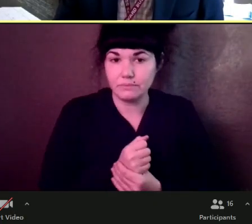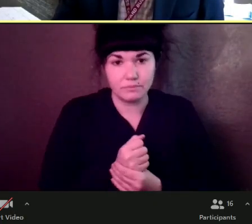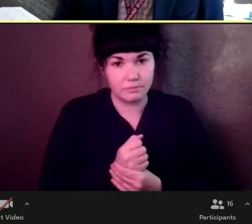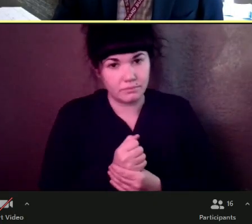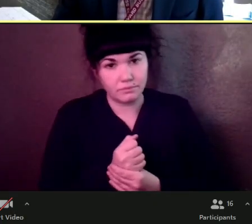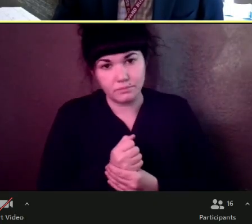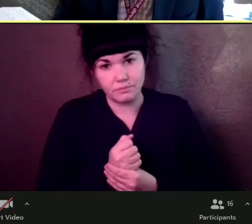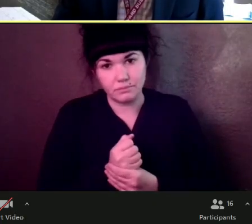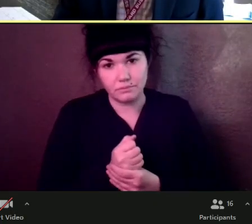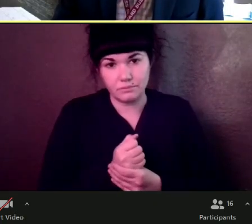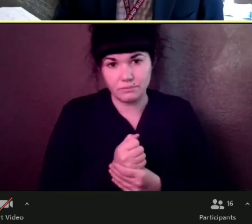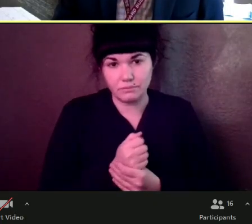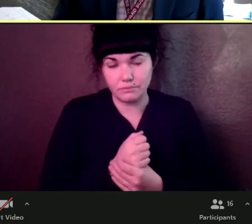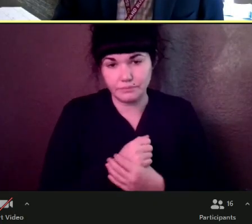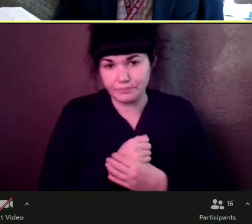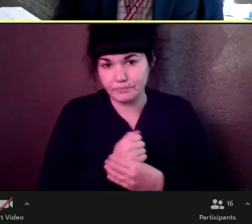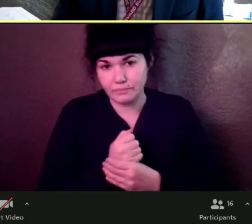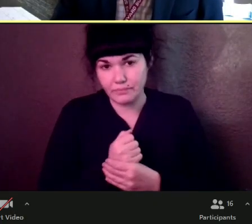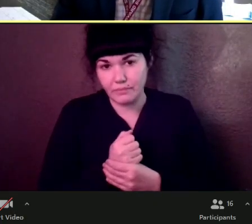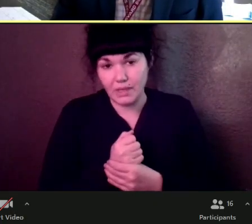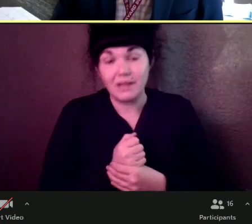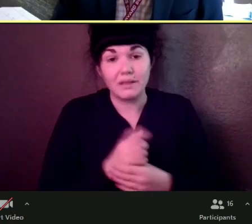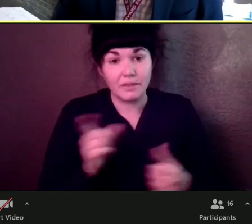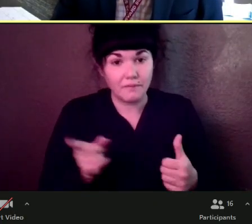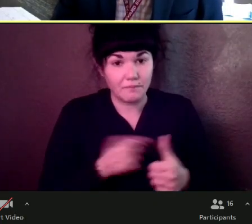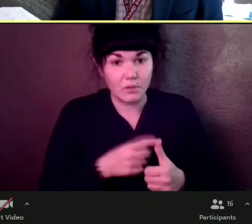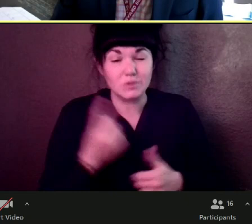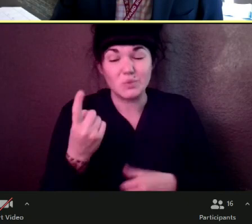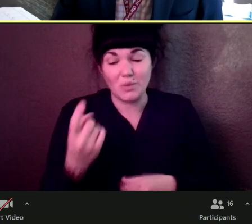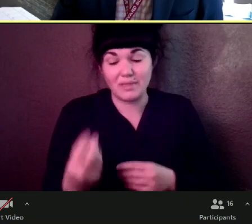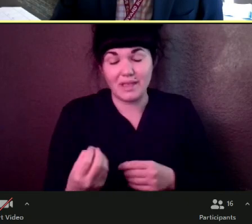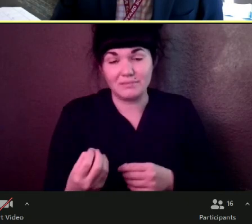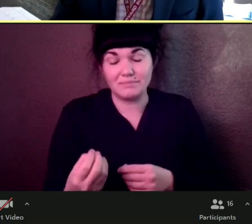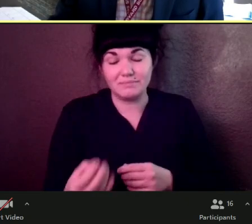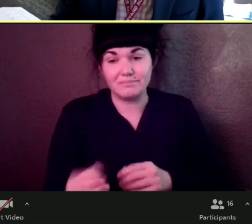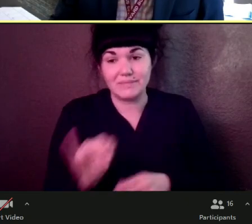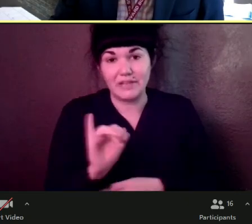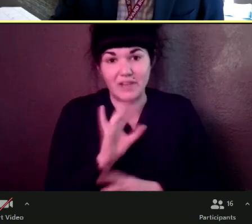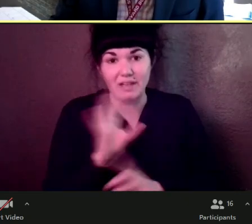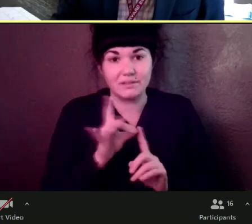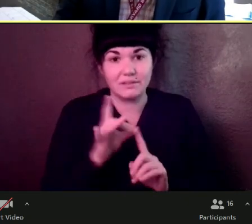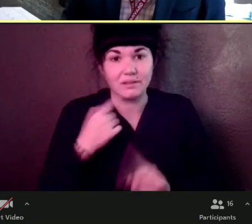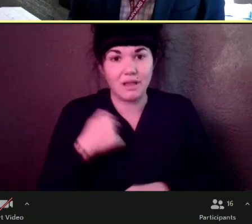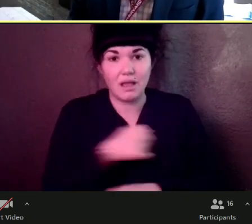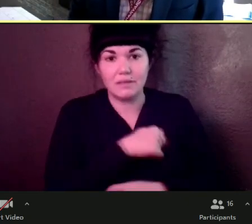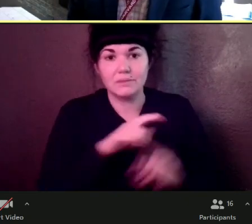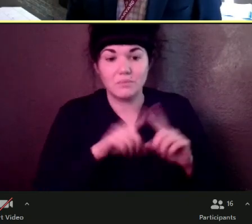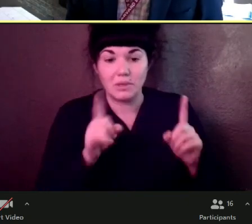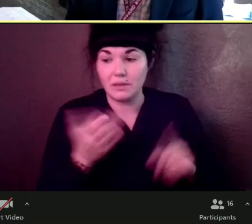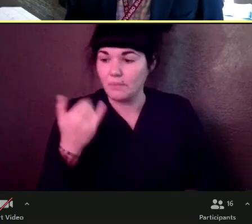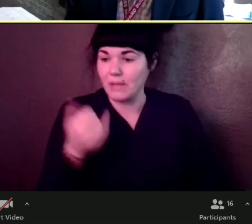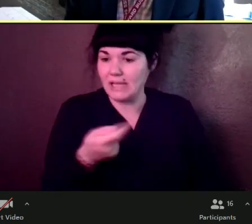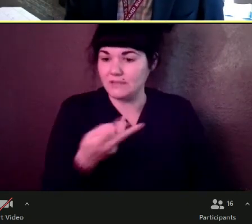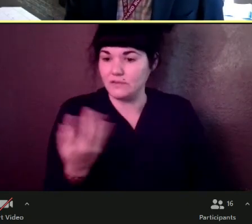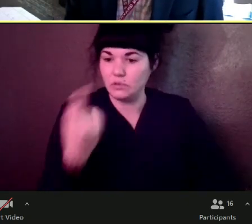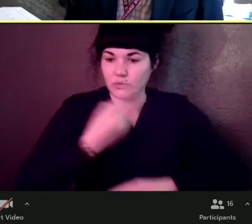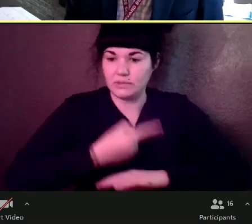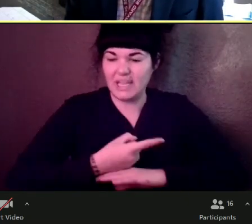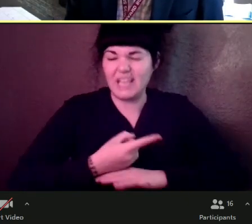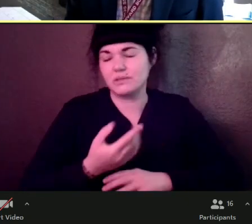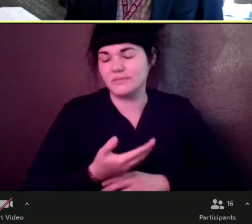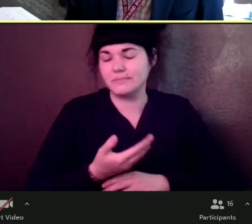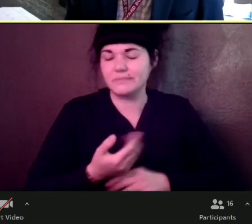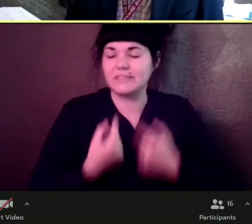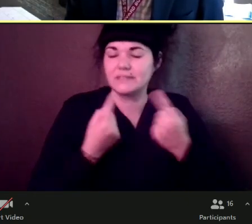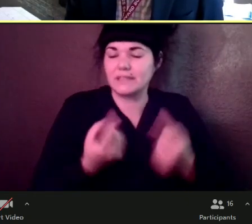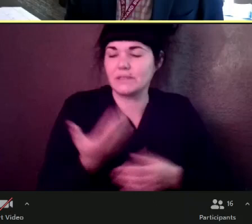the alpha that, uh, that infected us. And so that's why you've seen in the last few days over the last week, um,